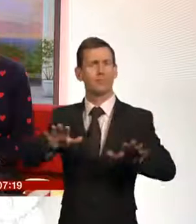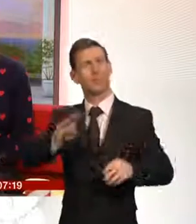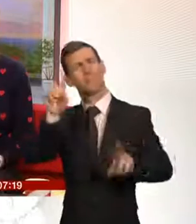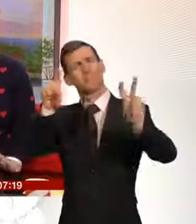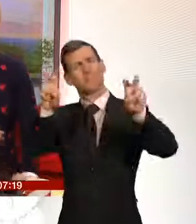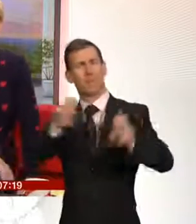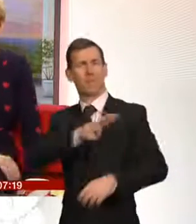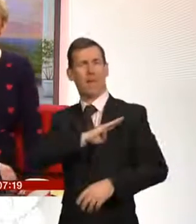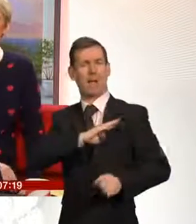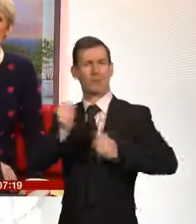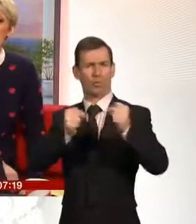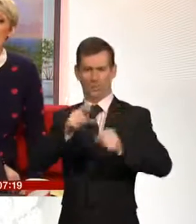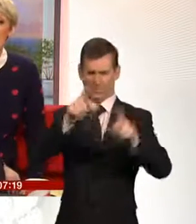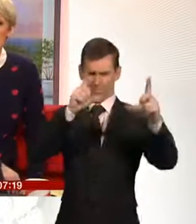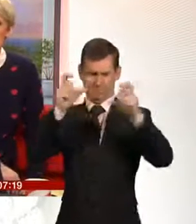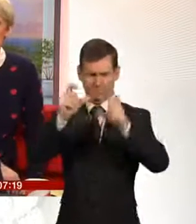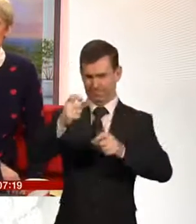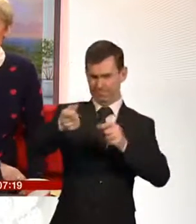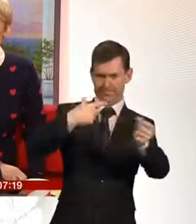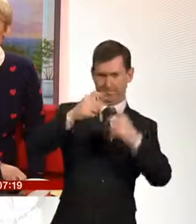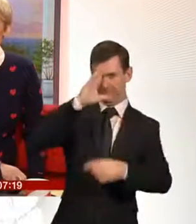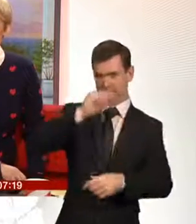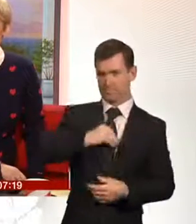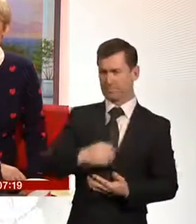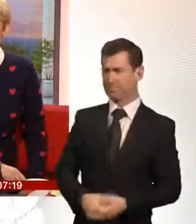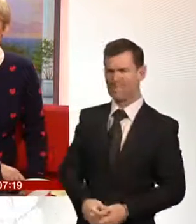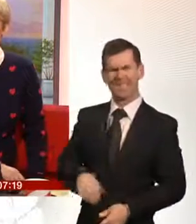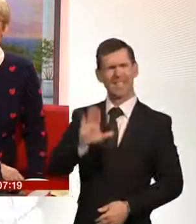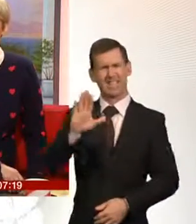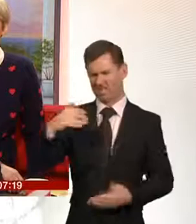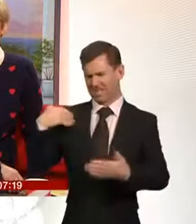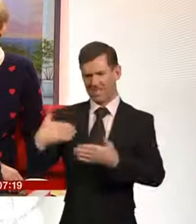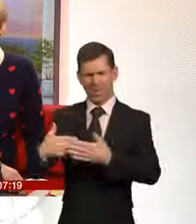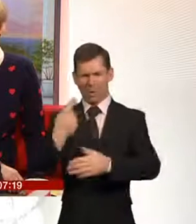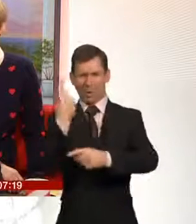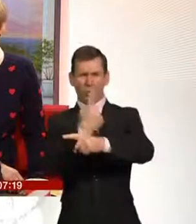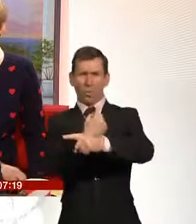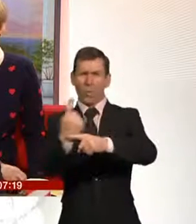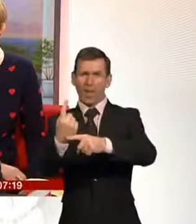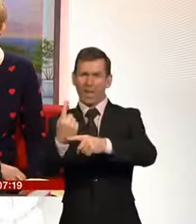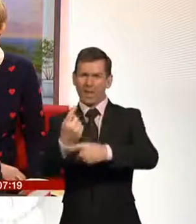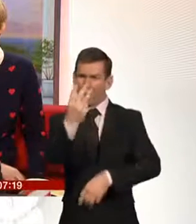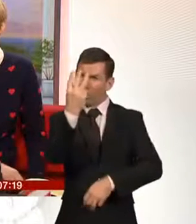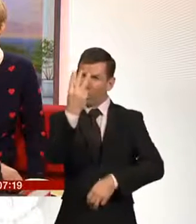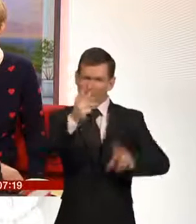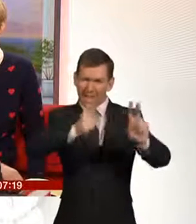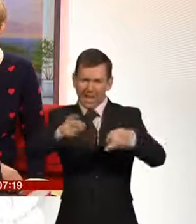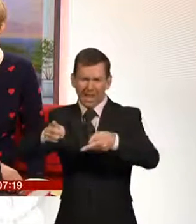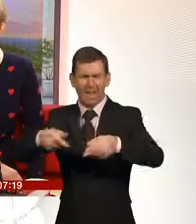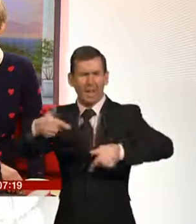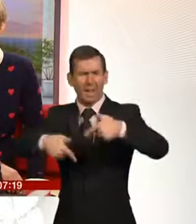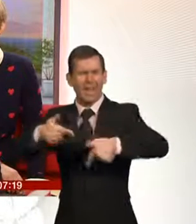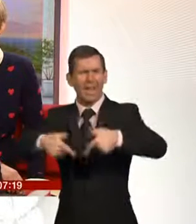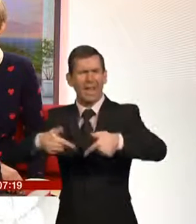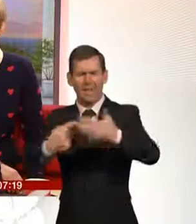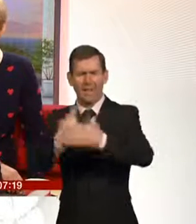the program now in the past week three cyclists have been killed in the space of four days on London's roads this morning campaigners